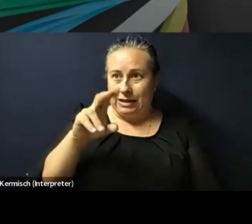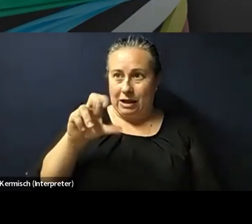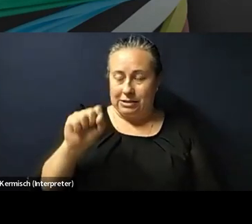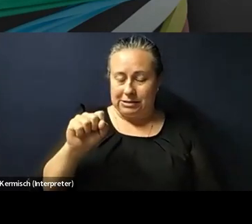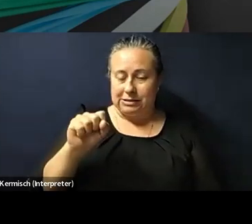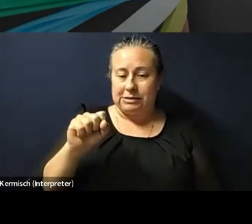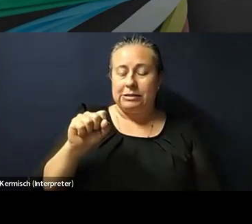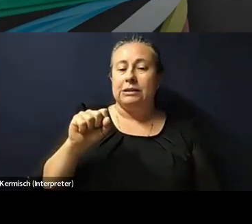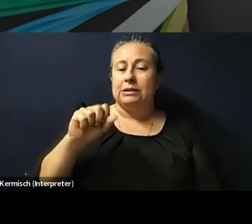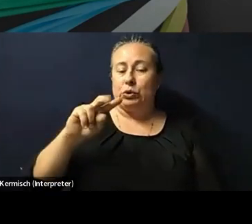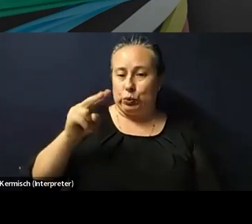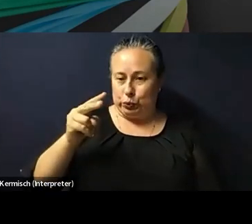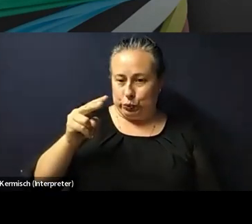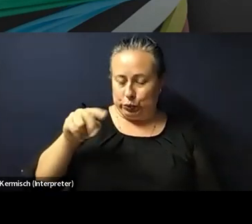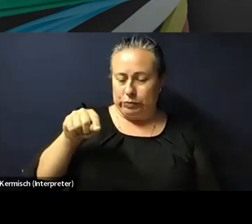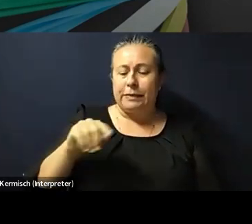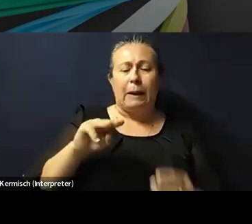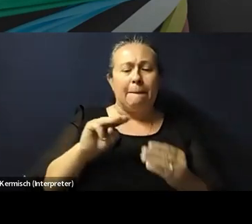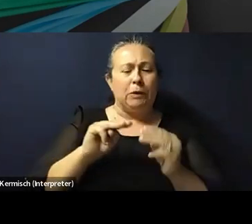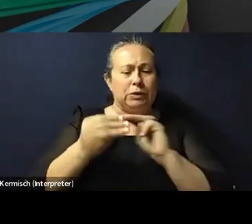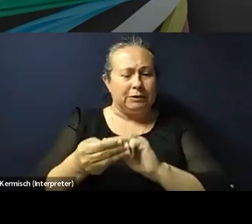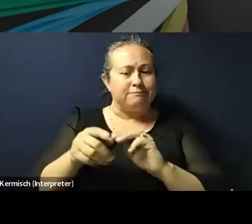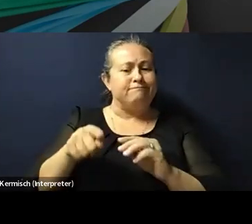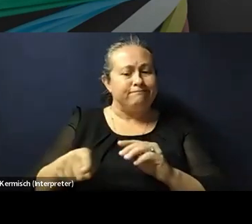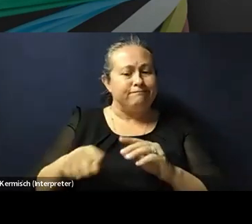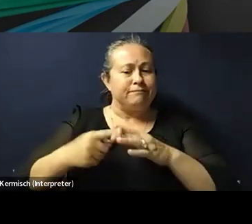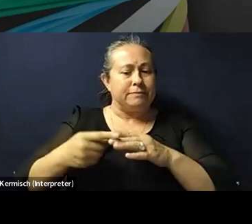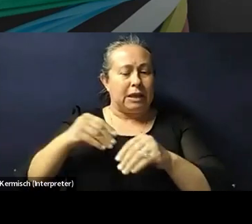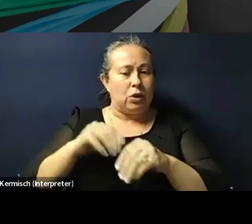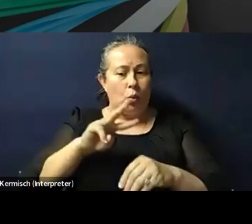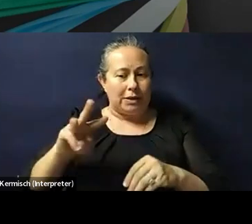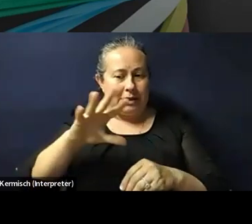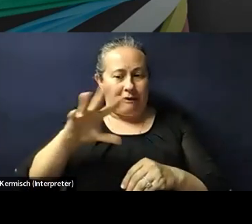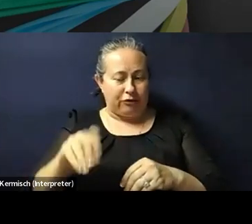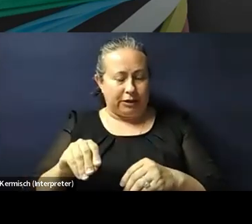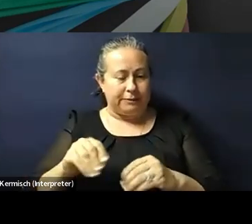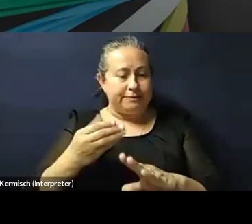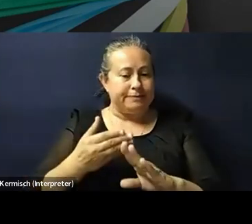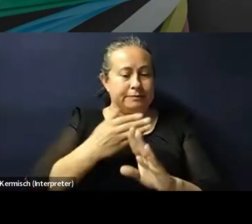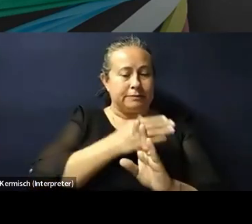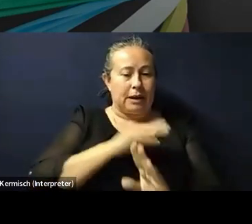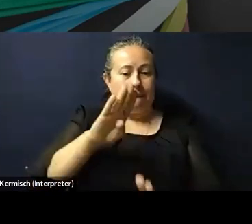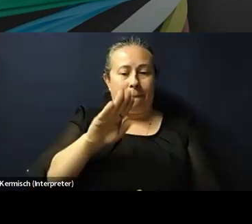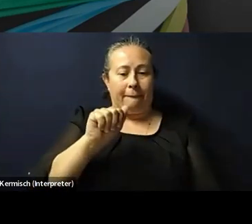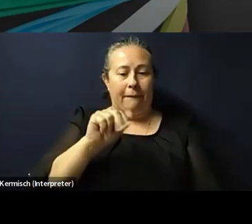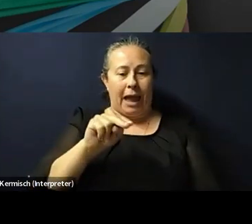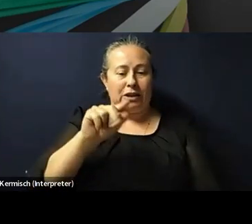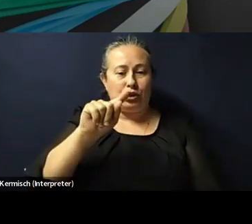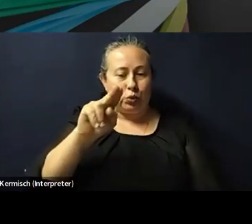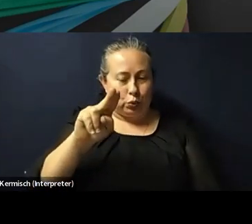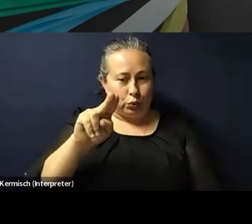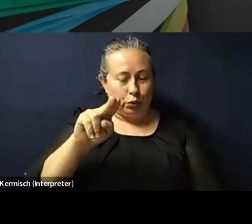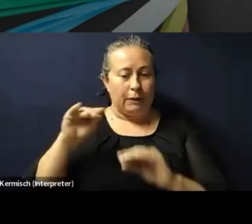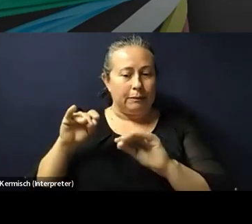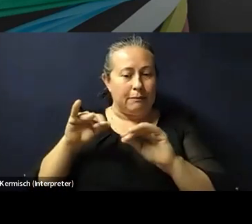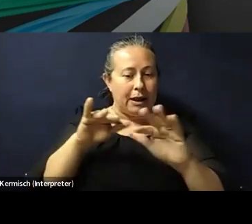the mutation originated in West Africa prior to the Bantu migration. So like prior